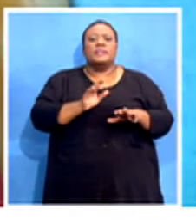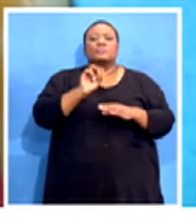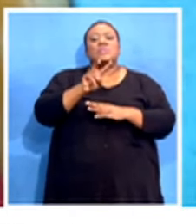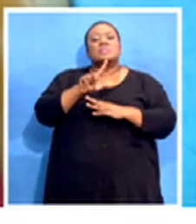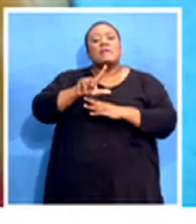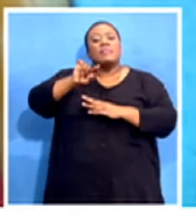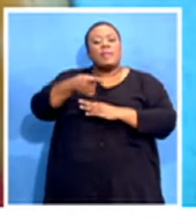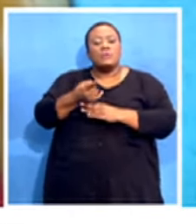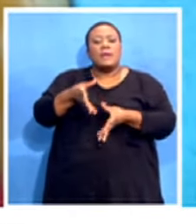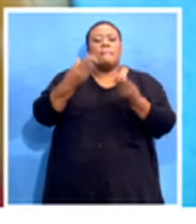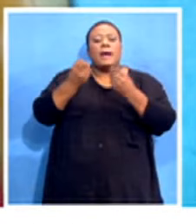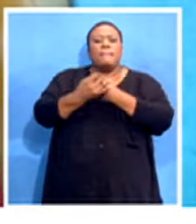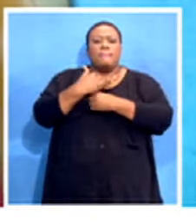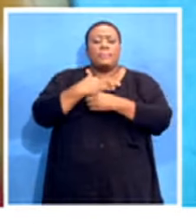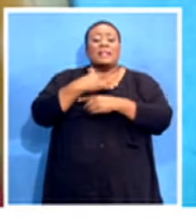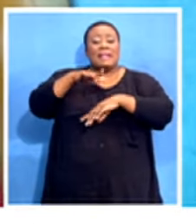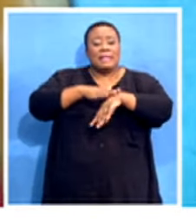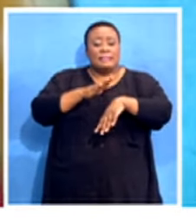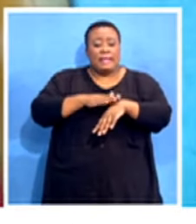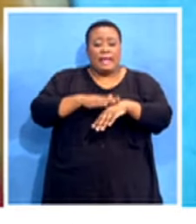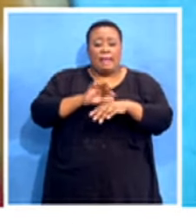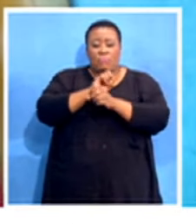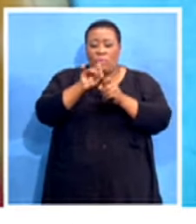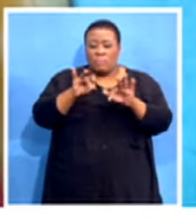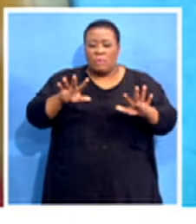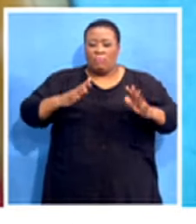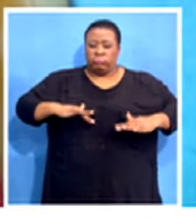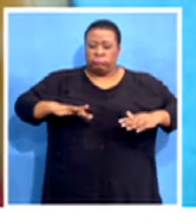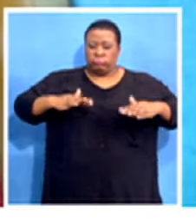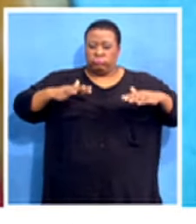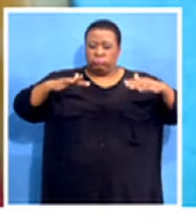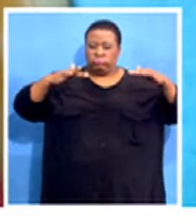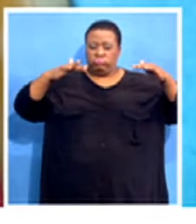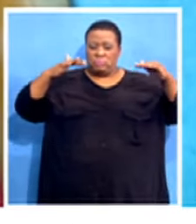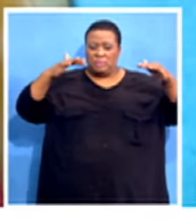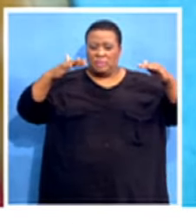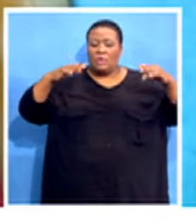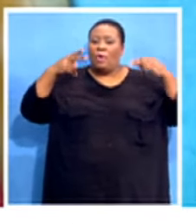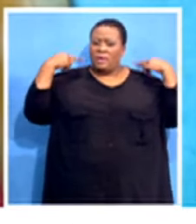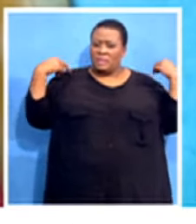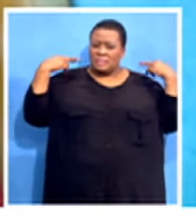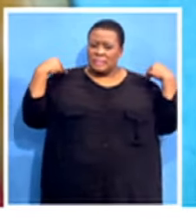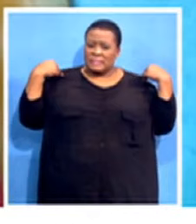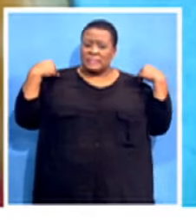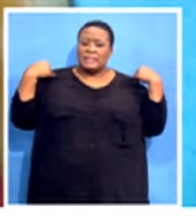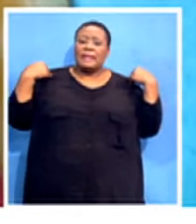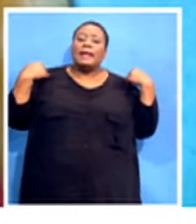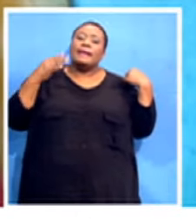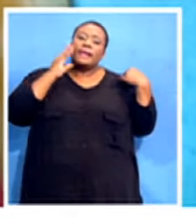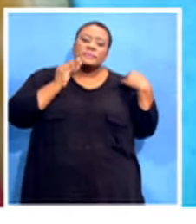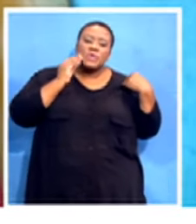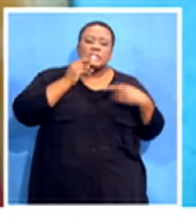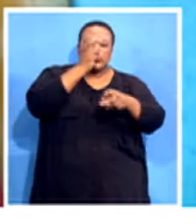-19, when it was rife at that time, when the numbers were too high, nurses were experiencing difficulties